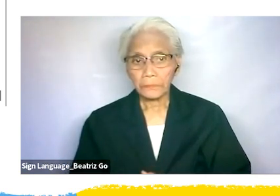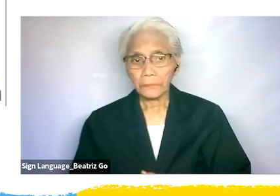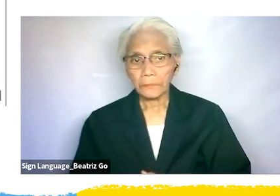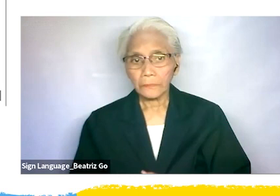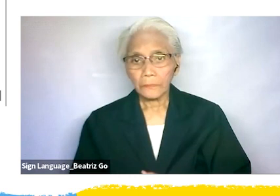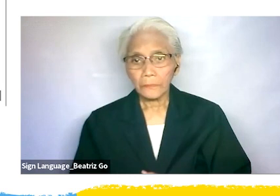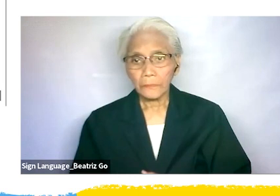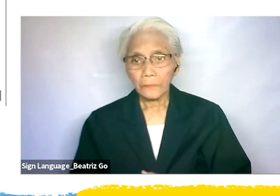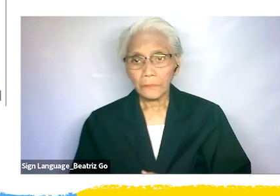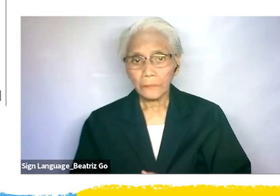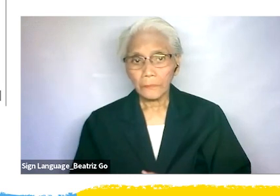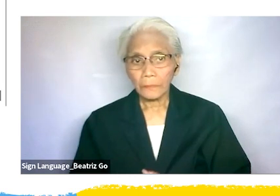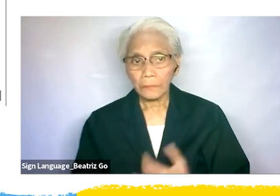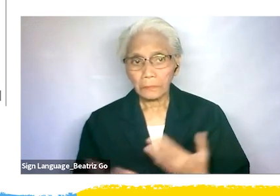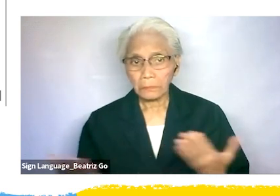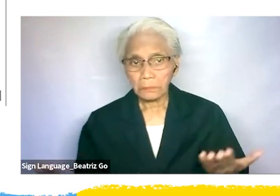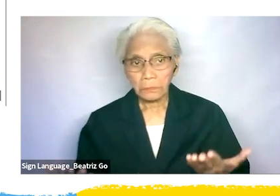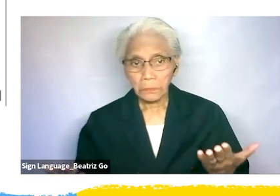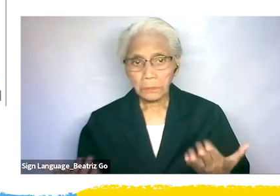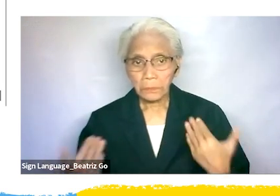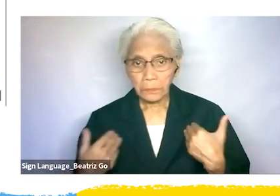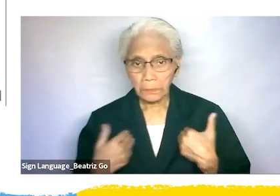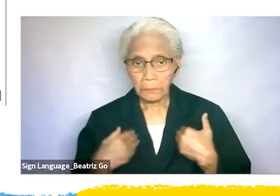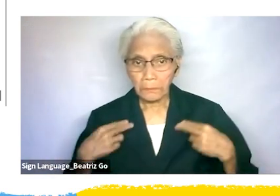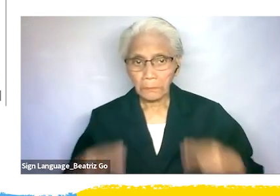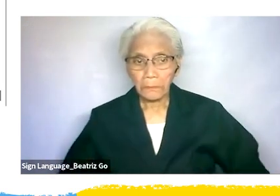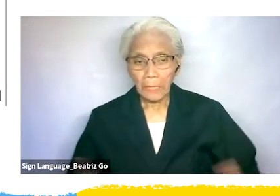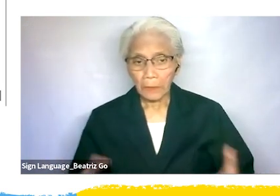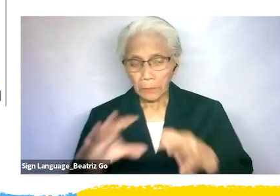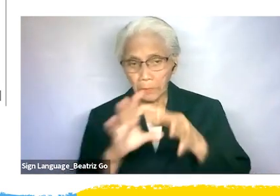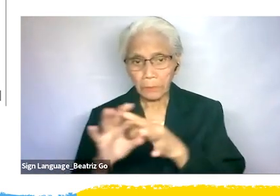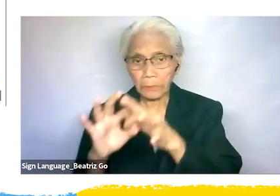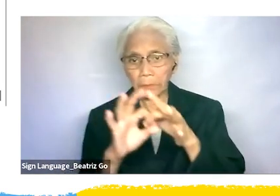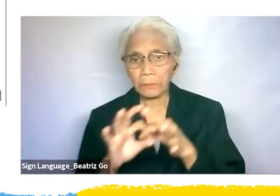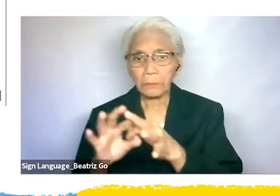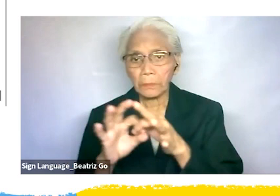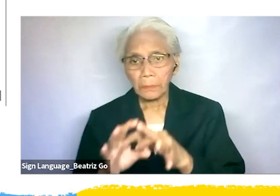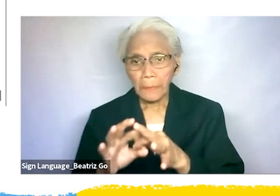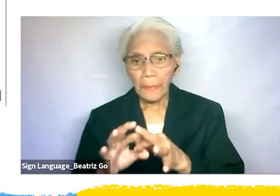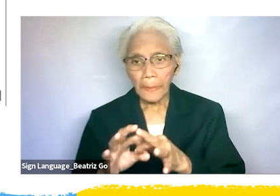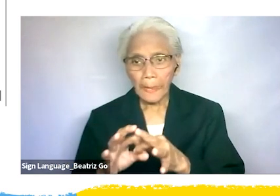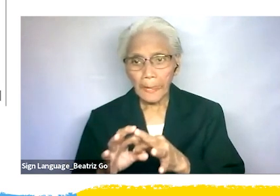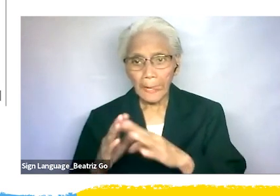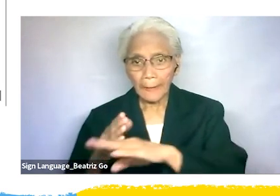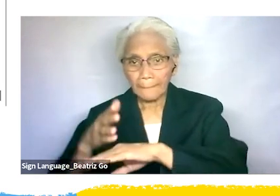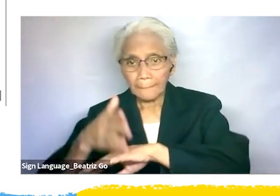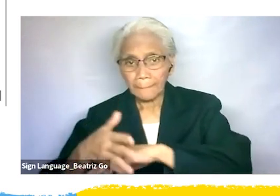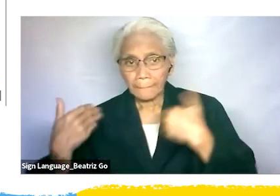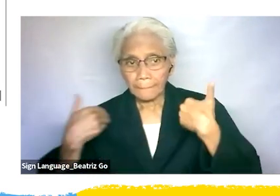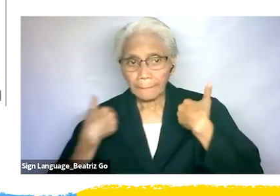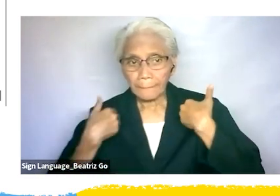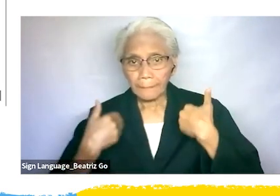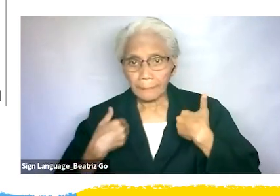the establishment of human rights education and coordination centers across legions aiming at